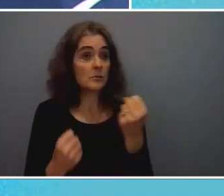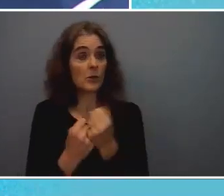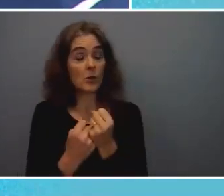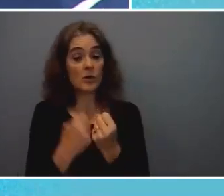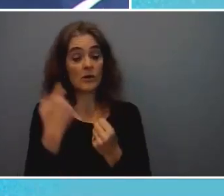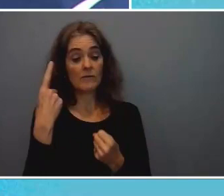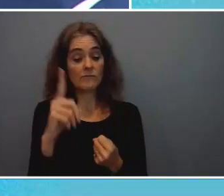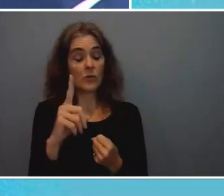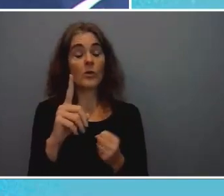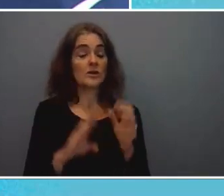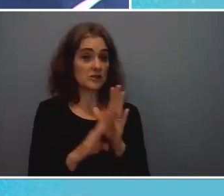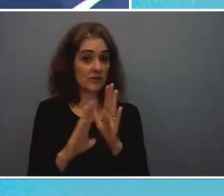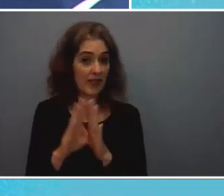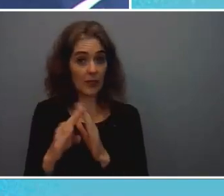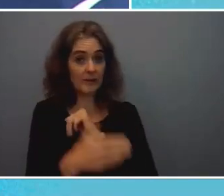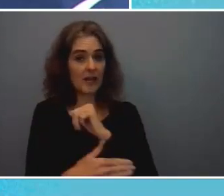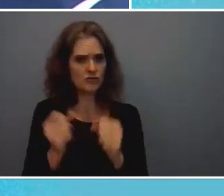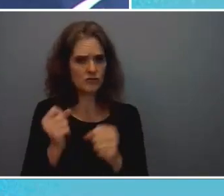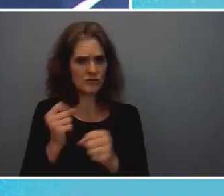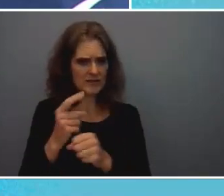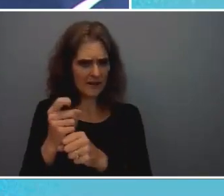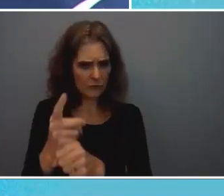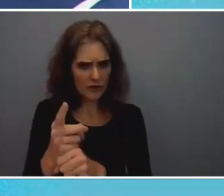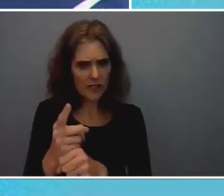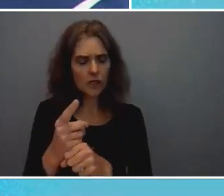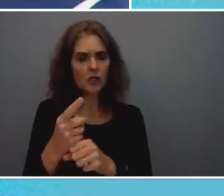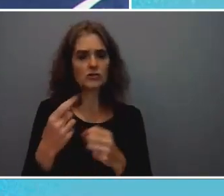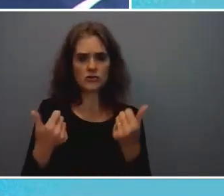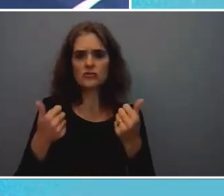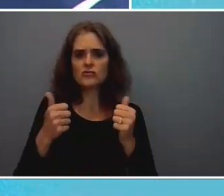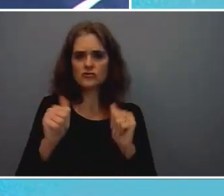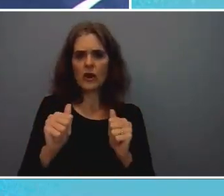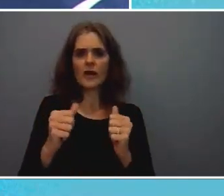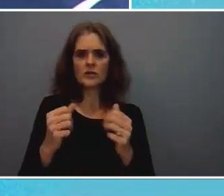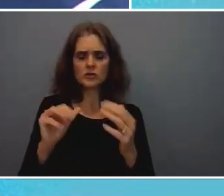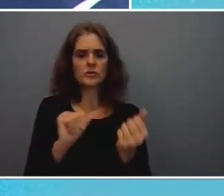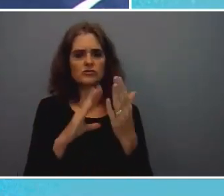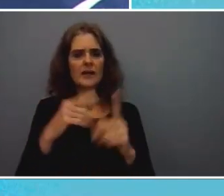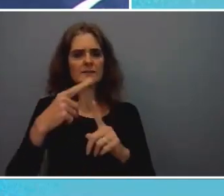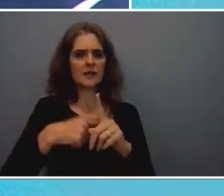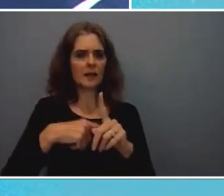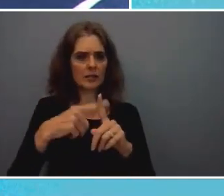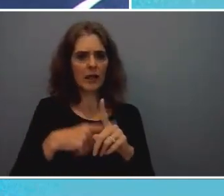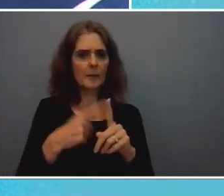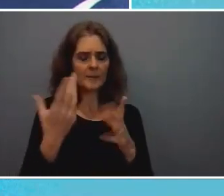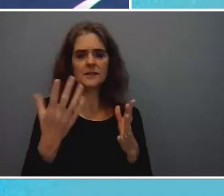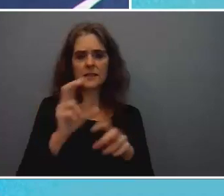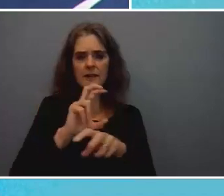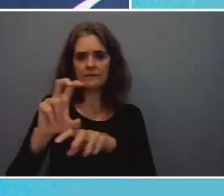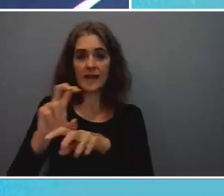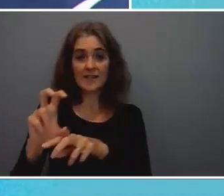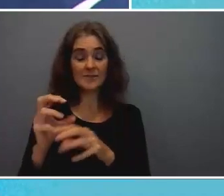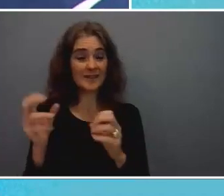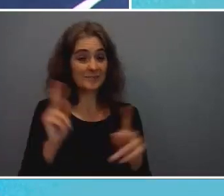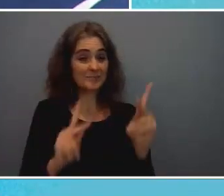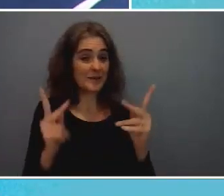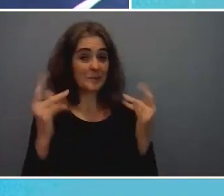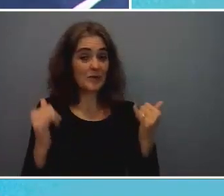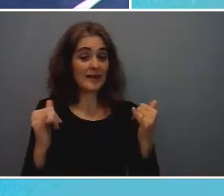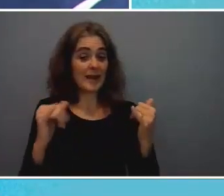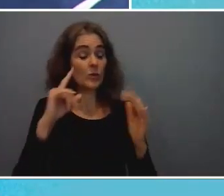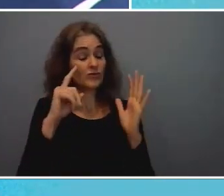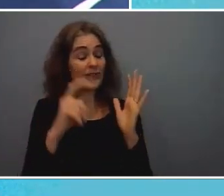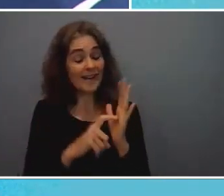annually to drive climate investments and everybody has recognized that we haven't as an international community being